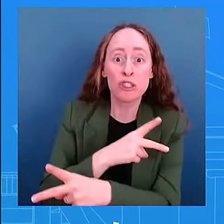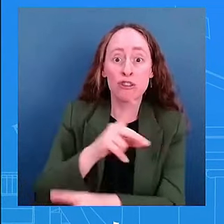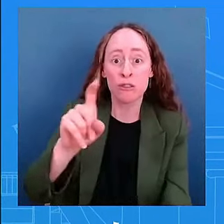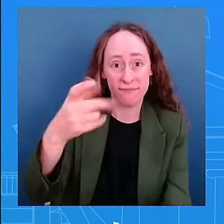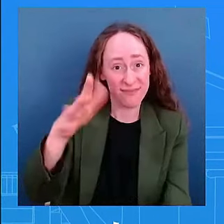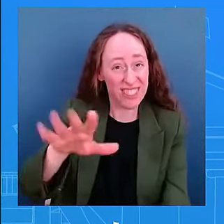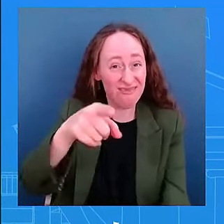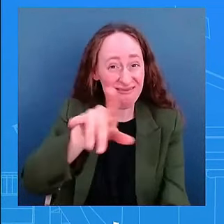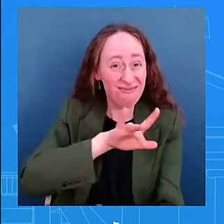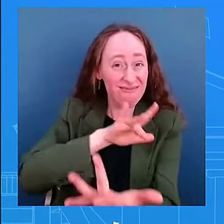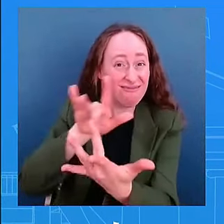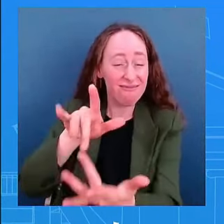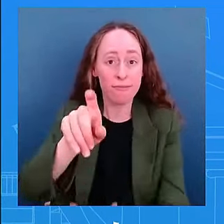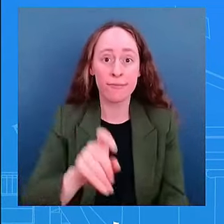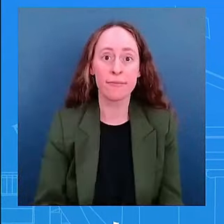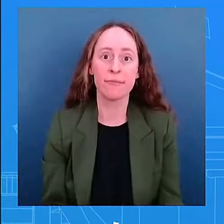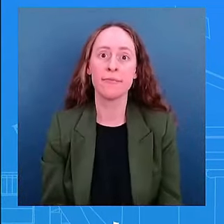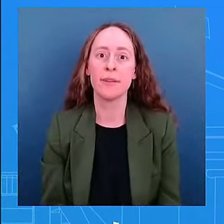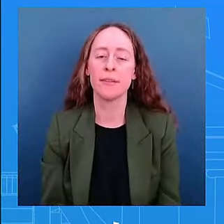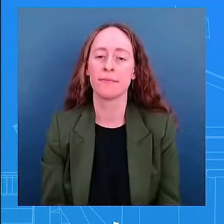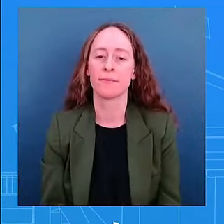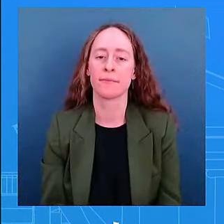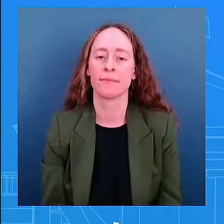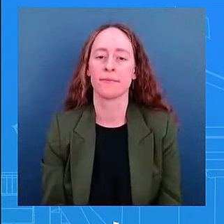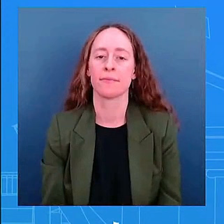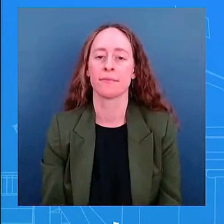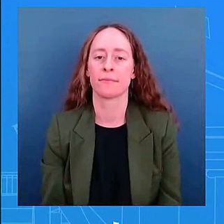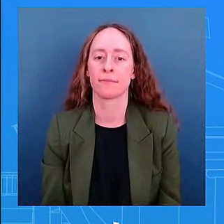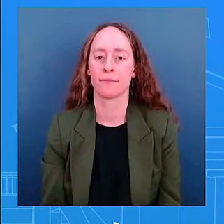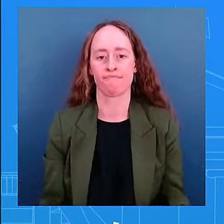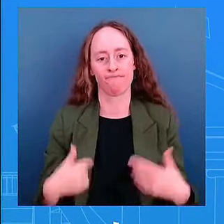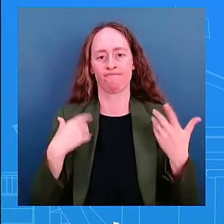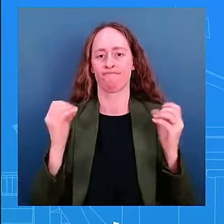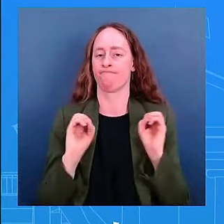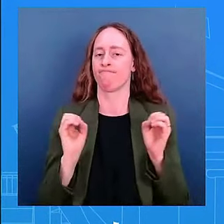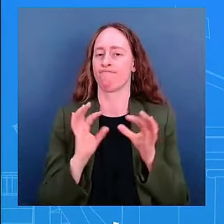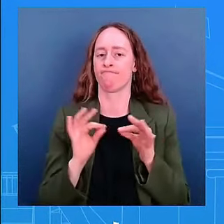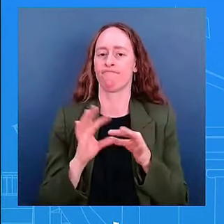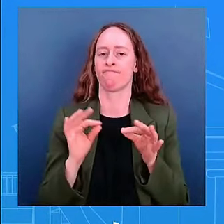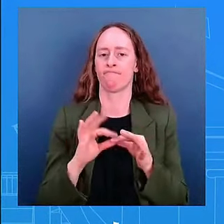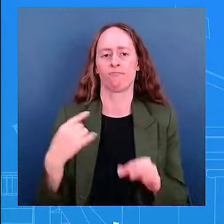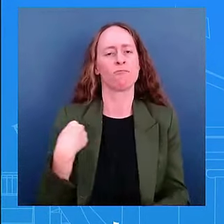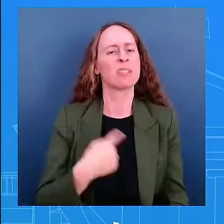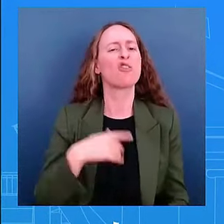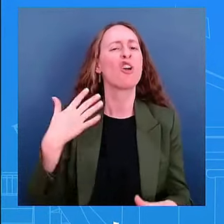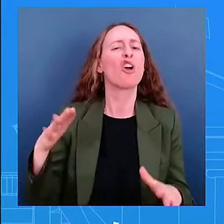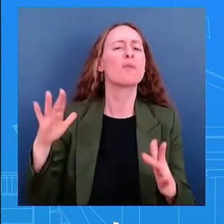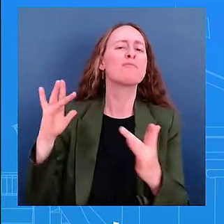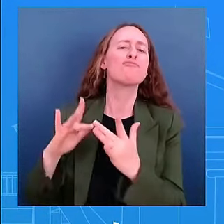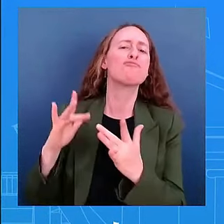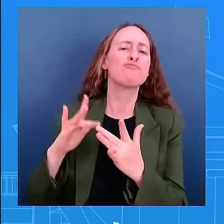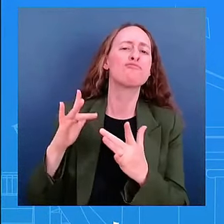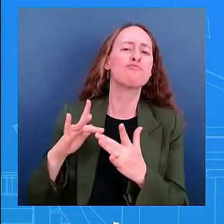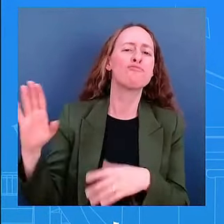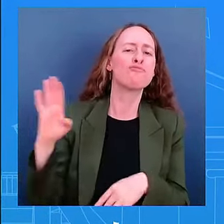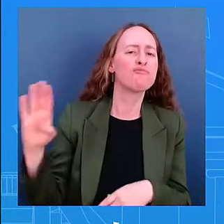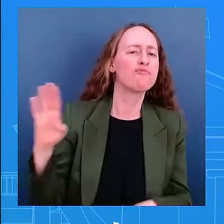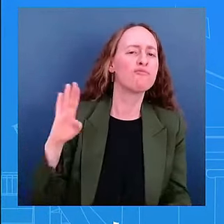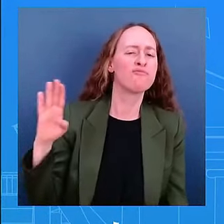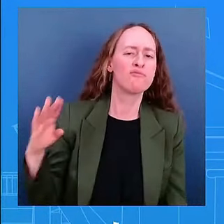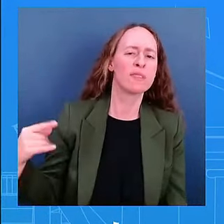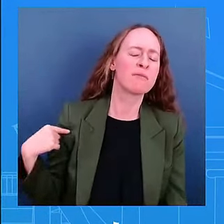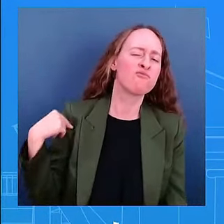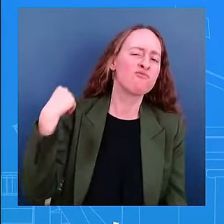comments from us on this we regularly talk to our counterparts here uh regularly talk to uh uh our